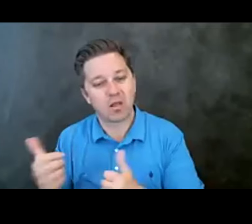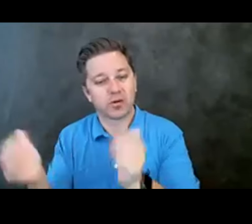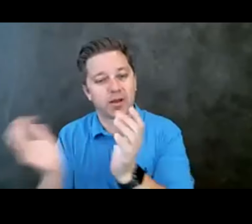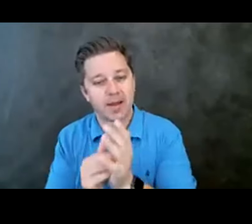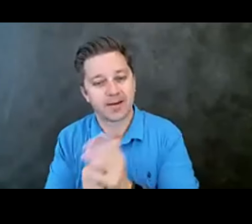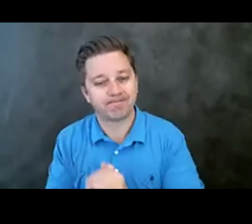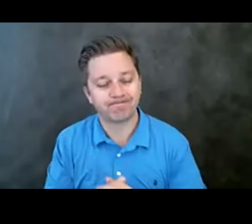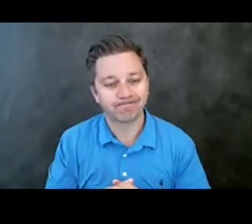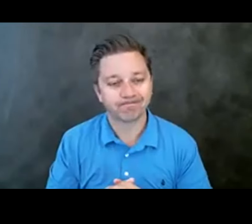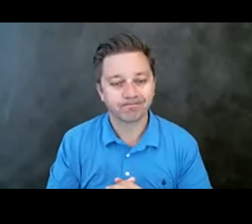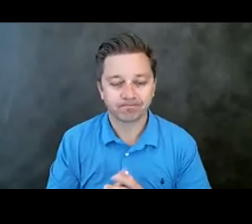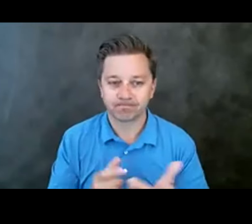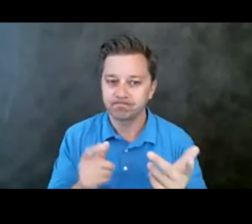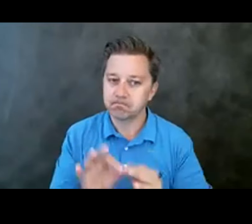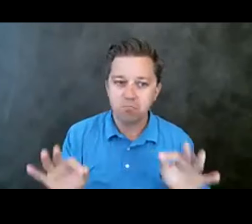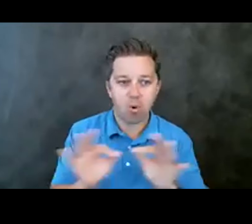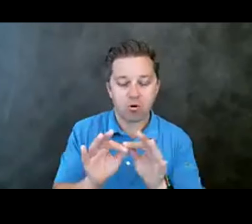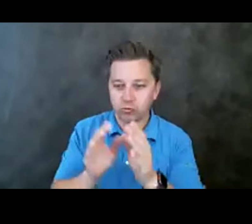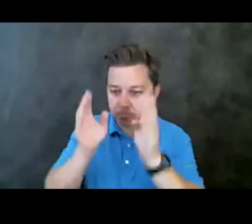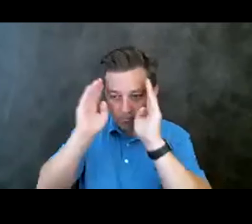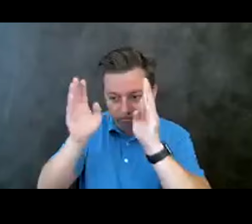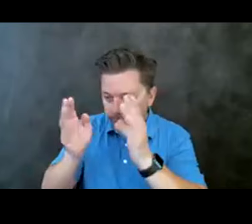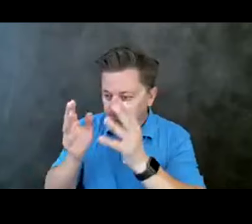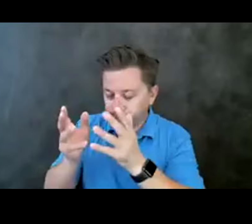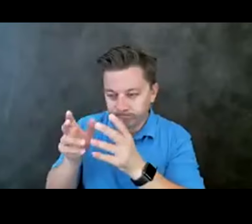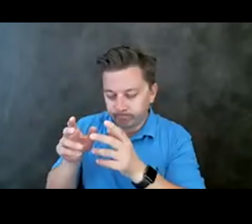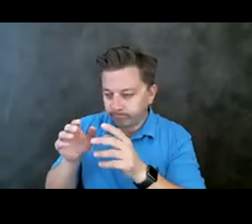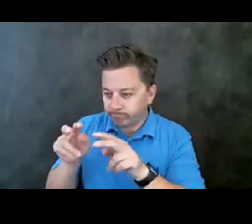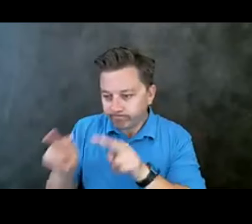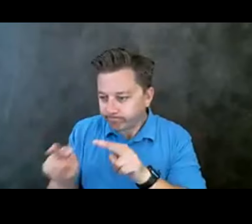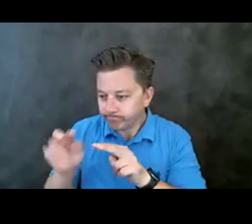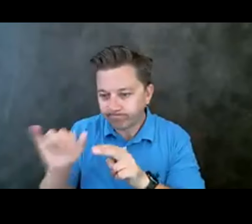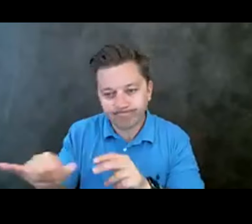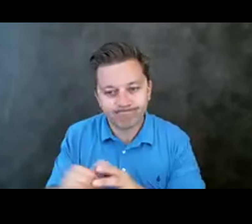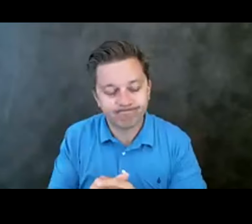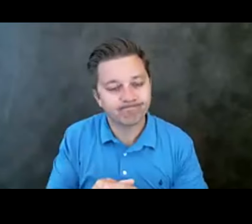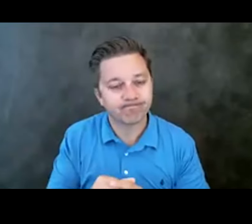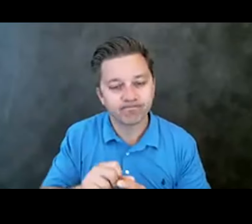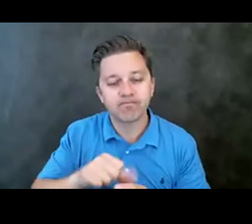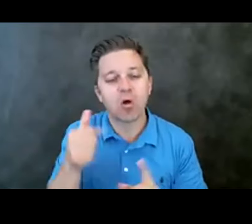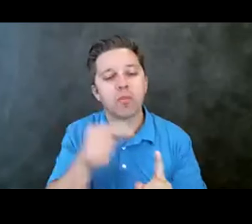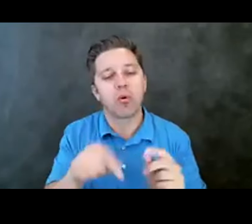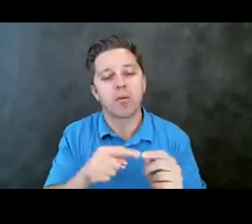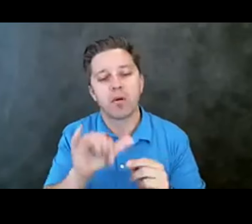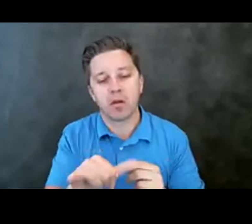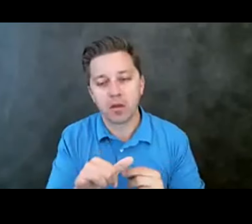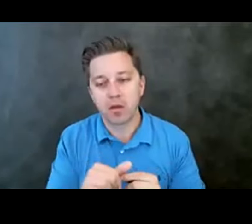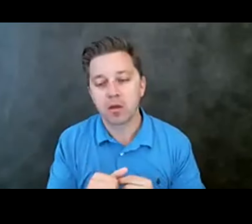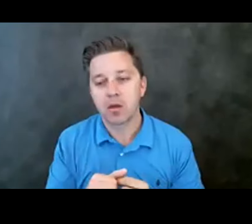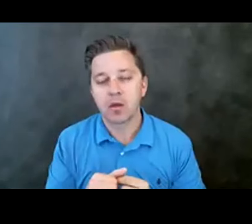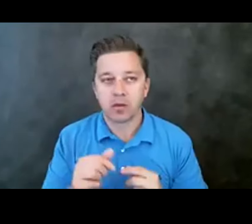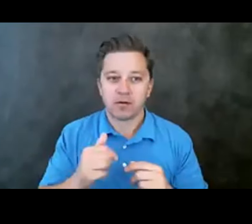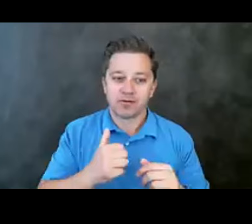you know, have heightened vigilance around those individuals. Um, the other point to that and final point, I'm sorry, this has taken so long to answer, but